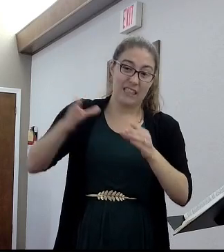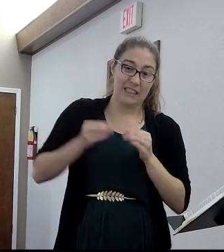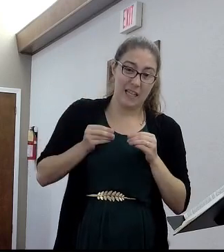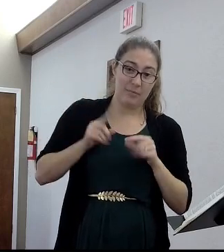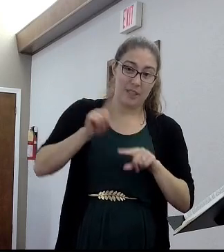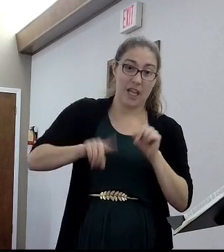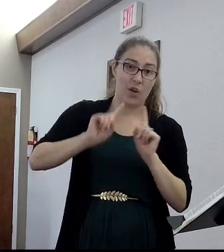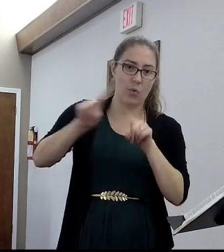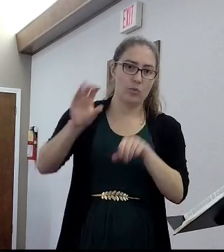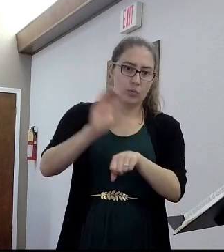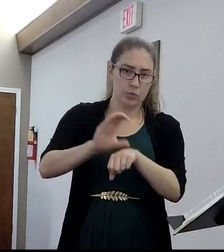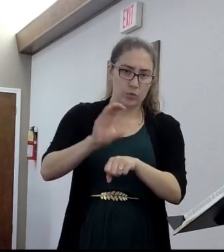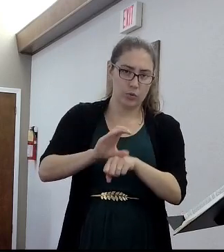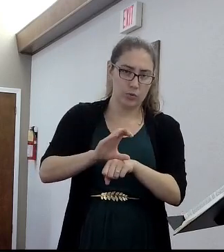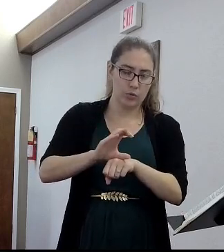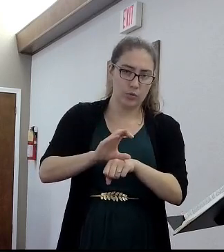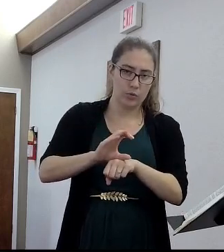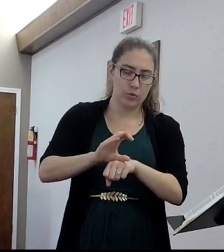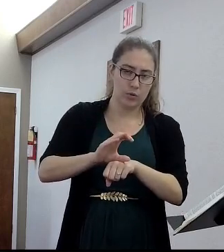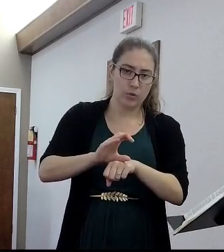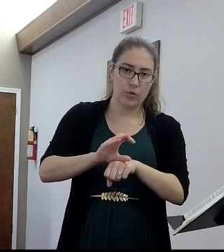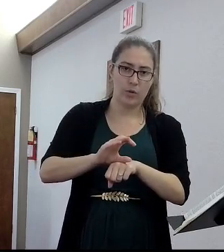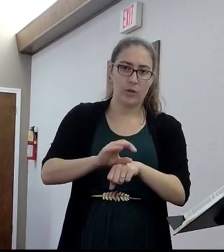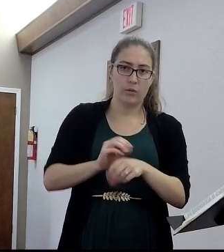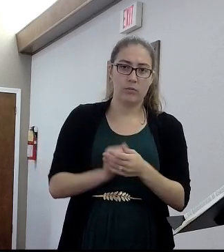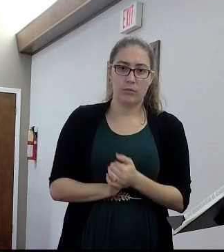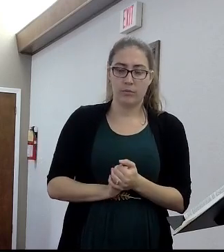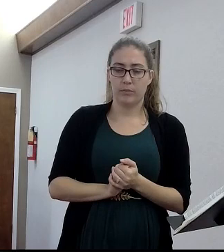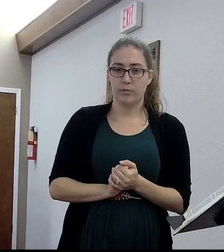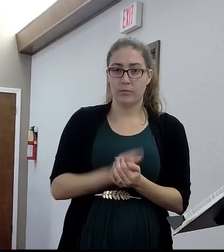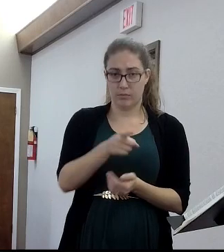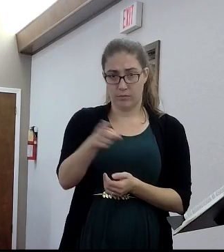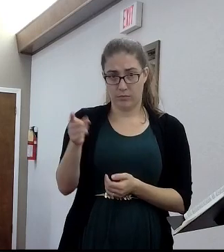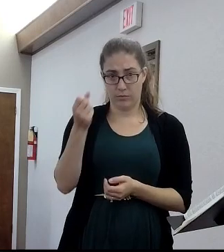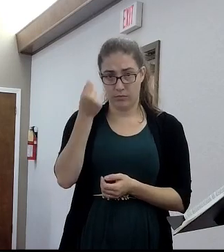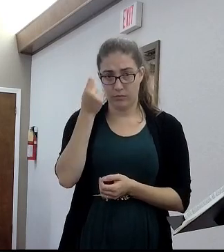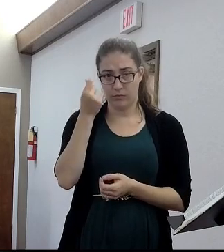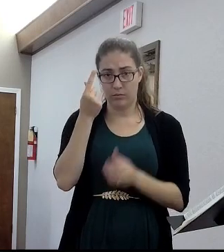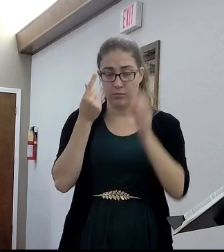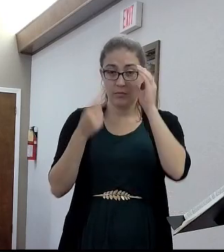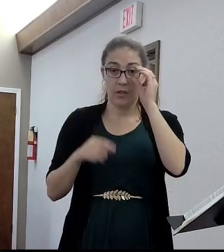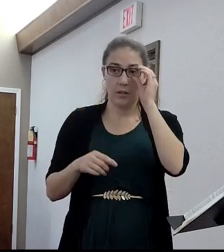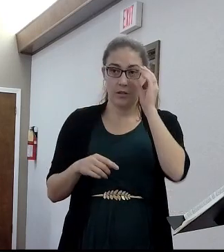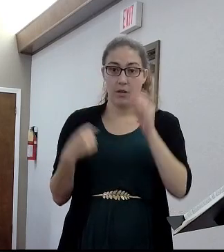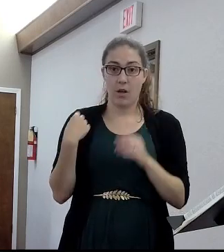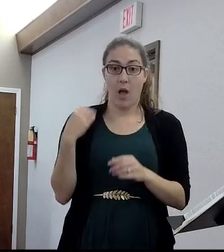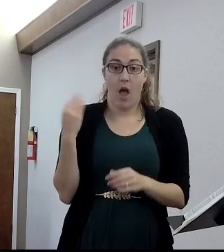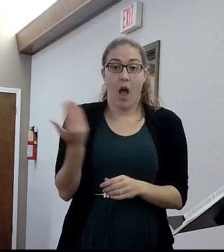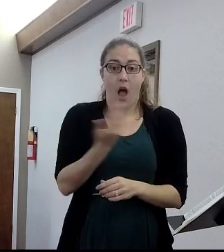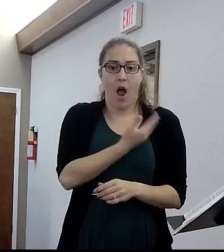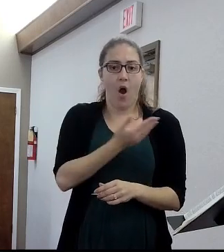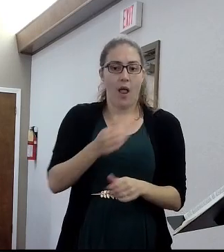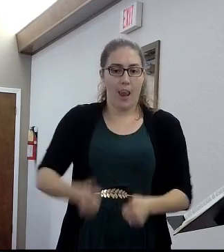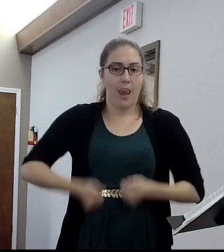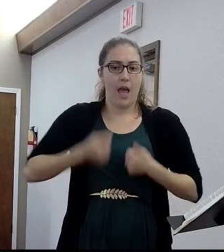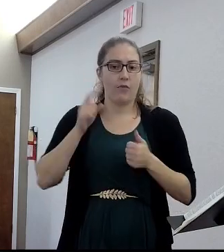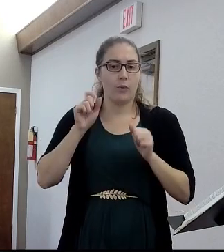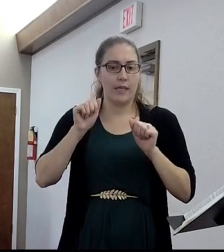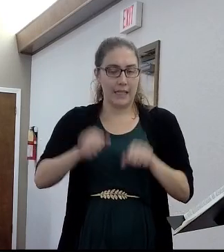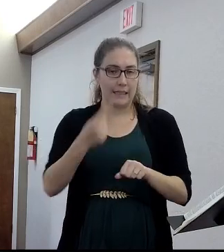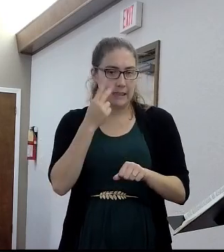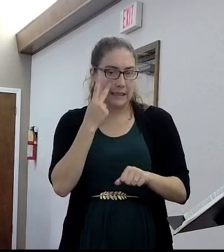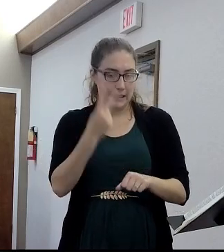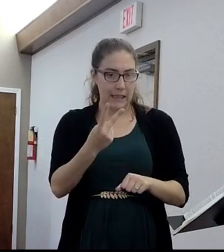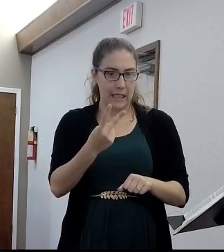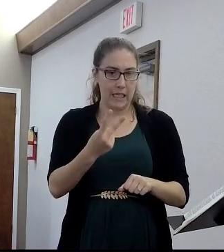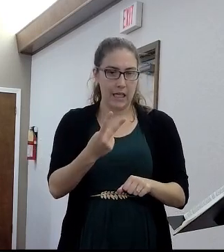Are you tracking? I'm just talking about some generalized things. How does that flesh out? That can flesh out in our life where it becomes the priority is